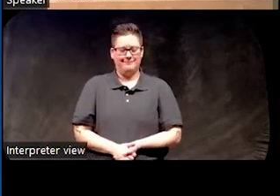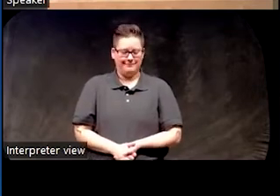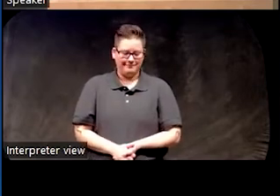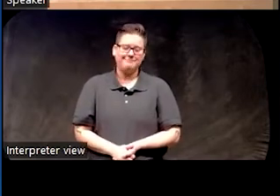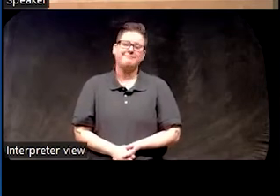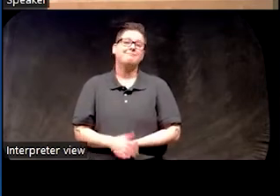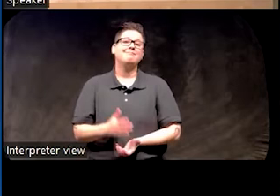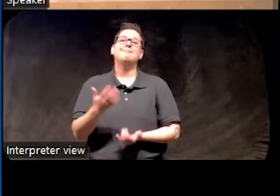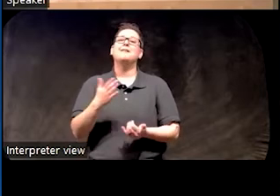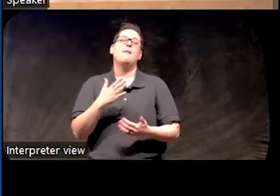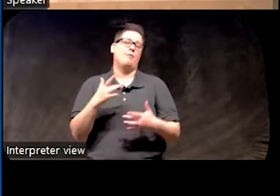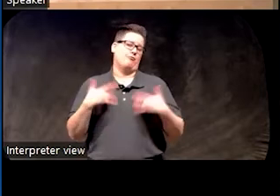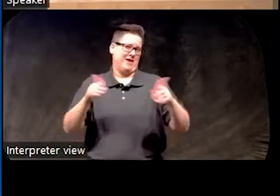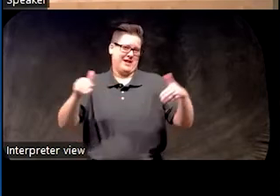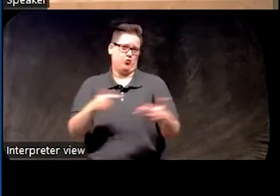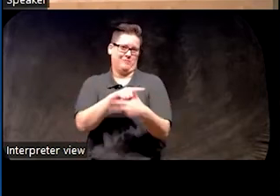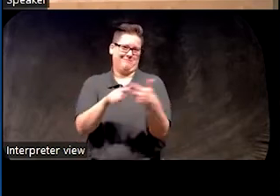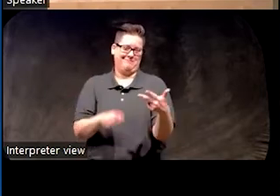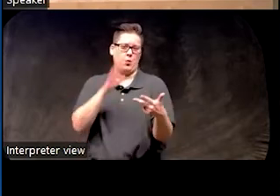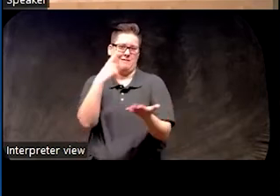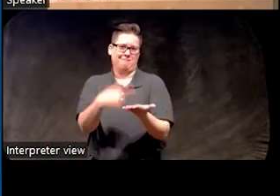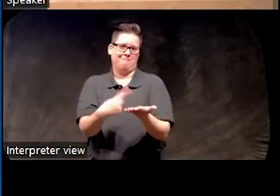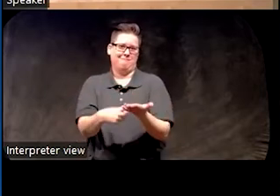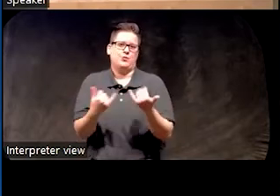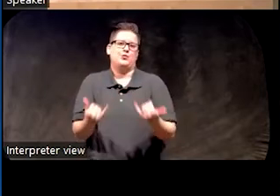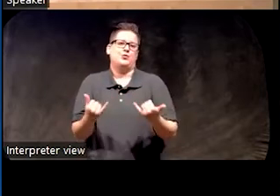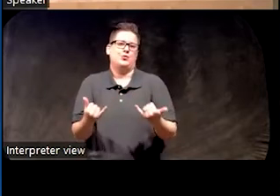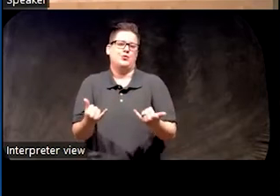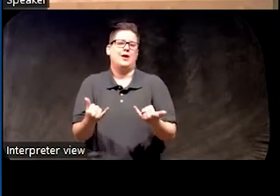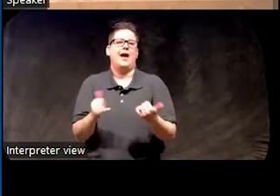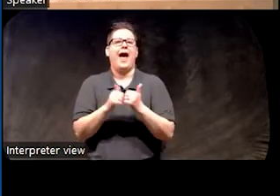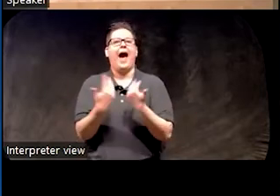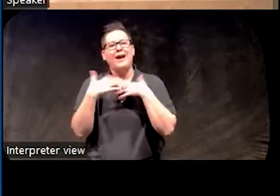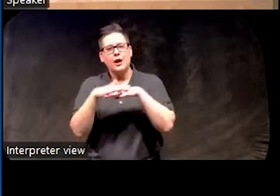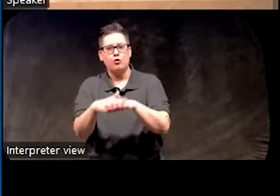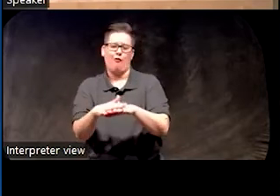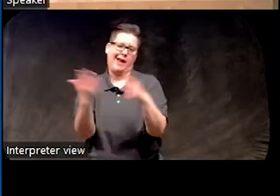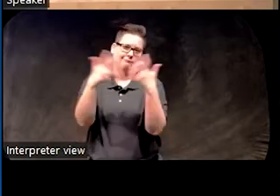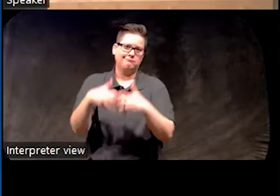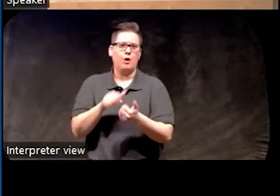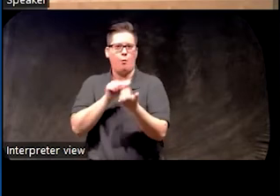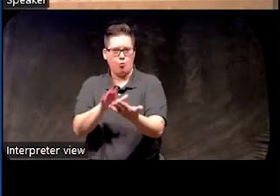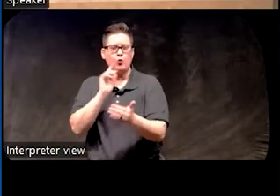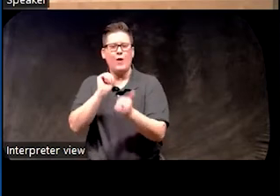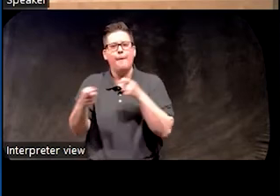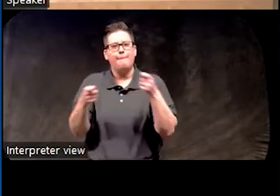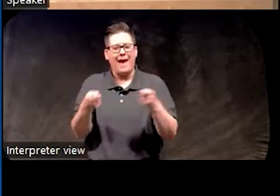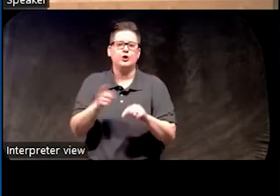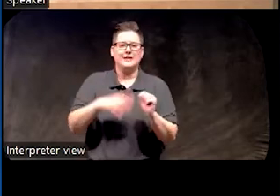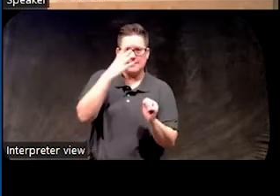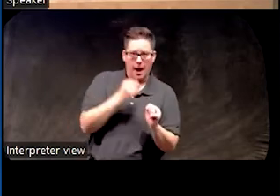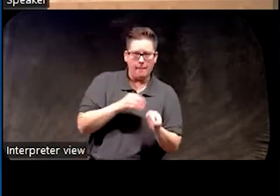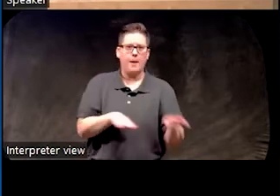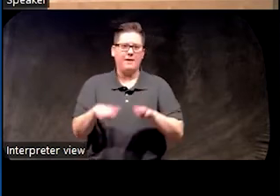I am pleased to introduce this team to talk to you today about an integrated approach to managing insomnia, behavioral